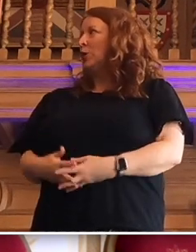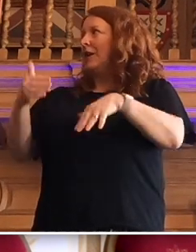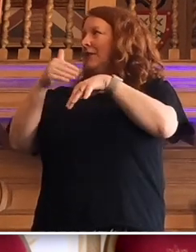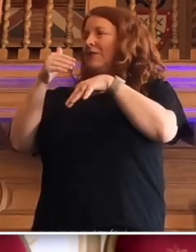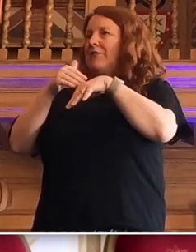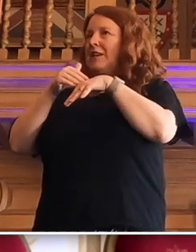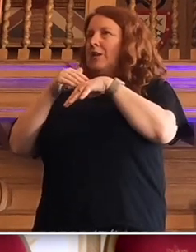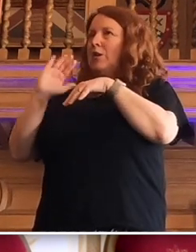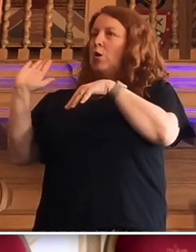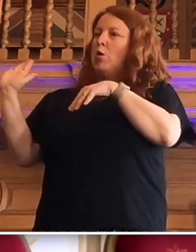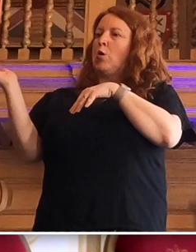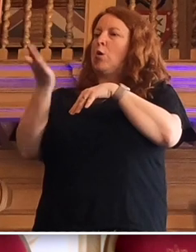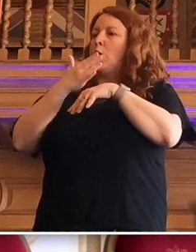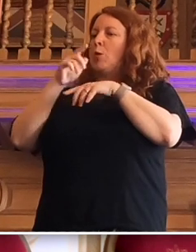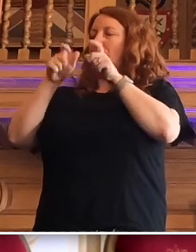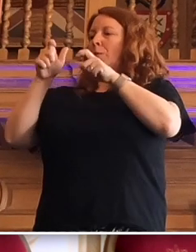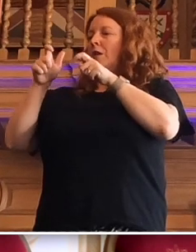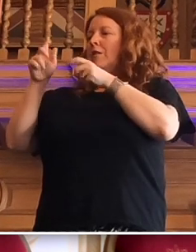people at low income.